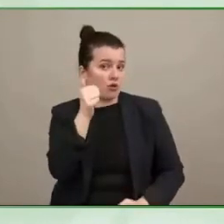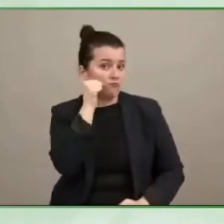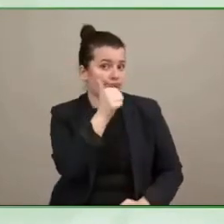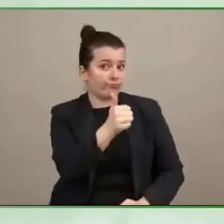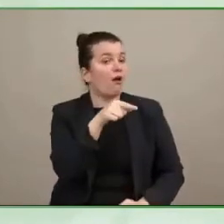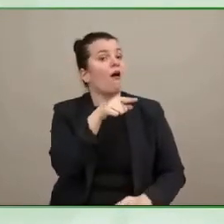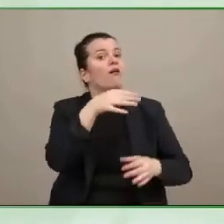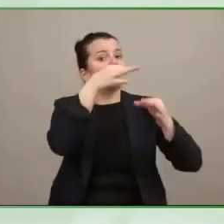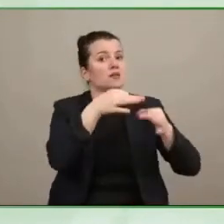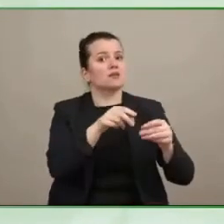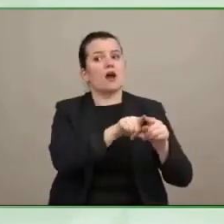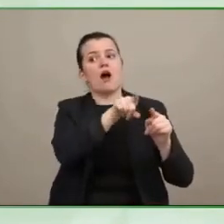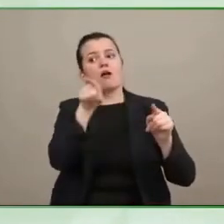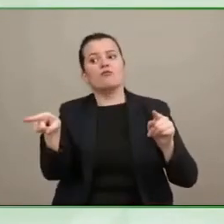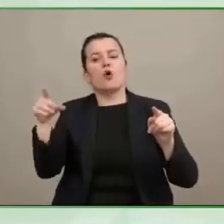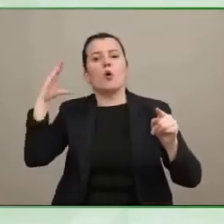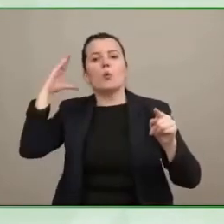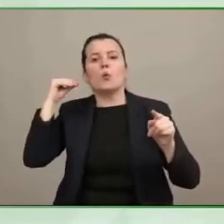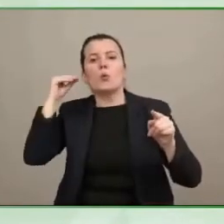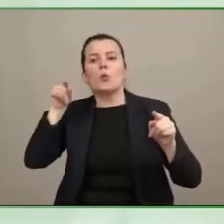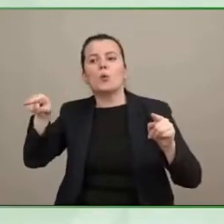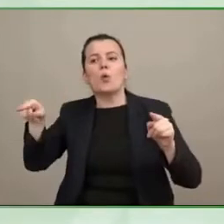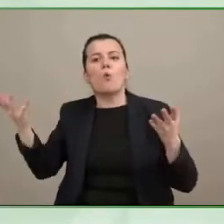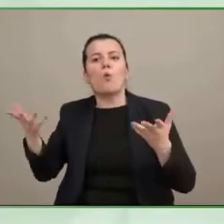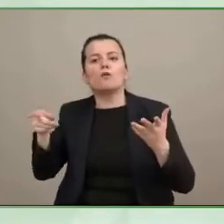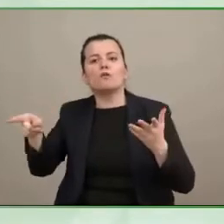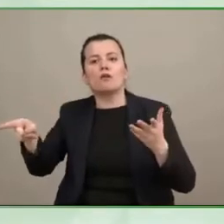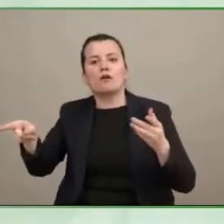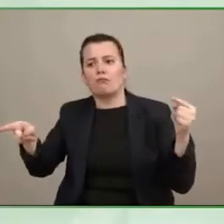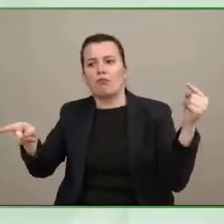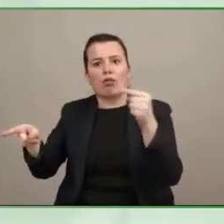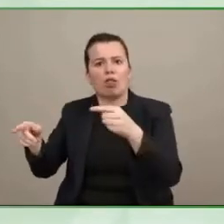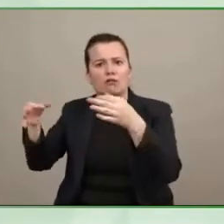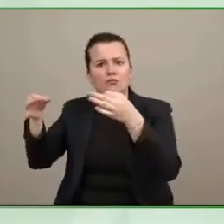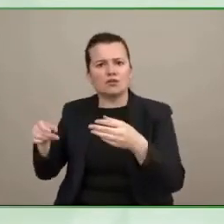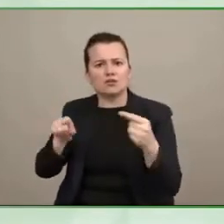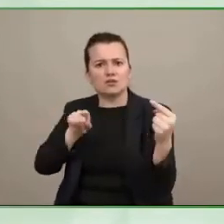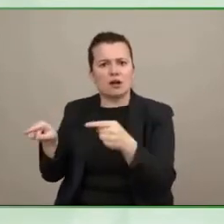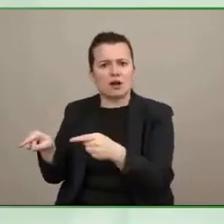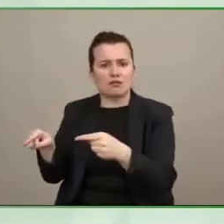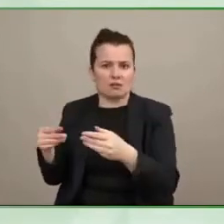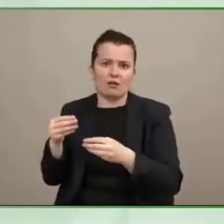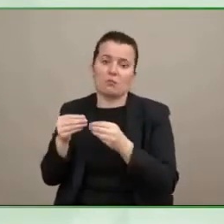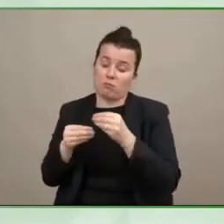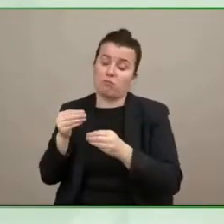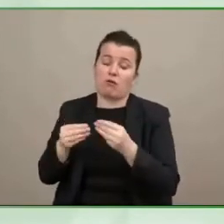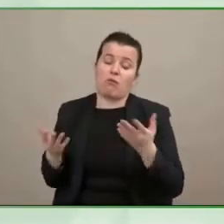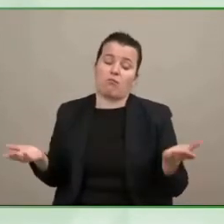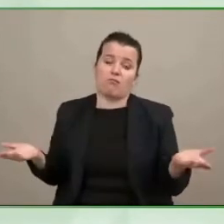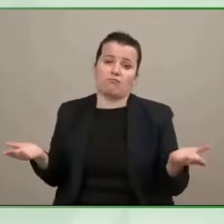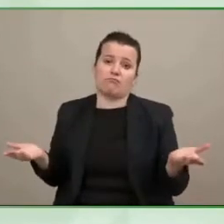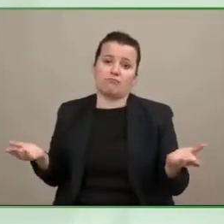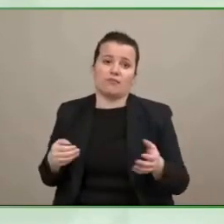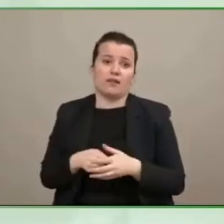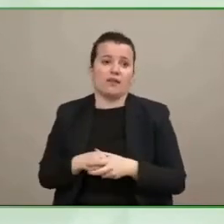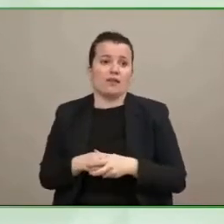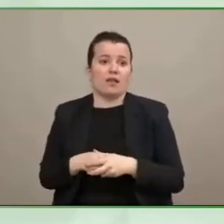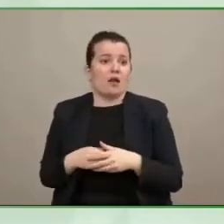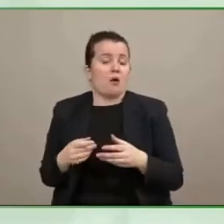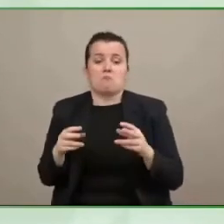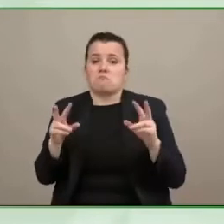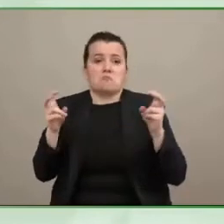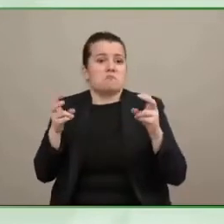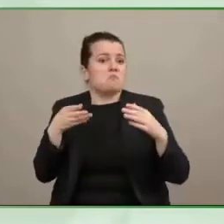all too often i see the access directors in various um positions the access